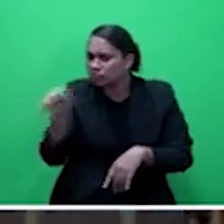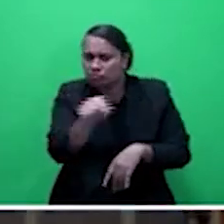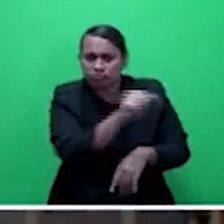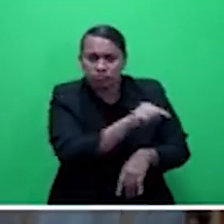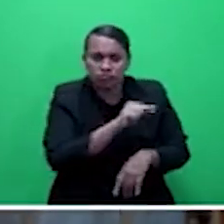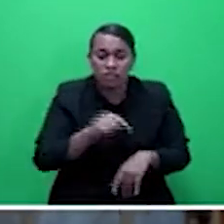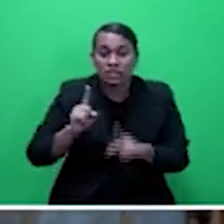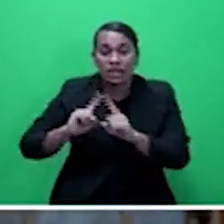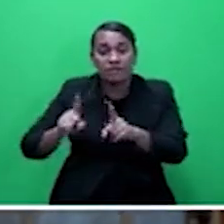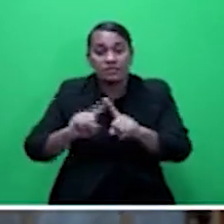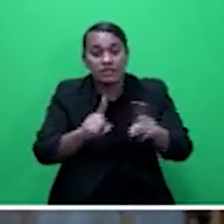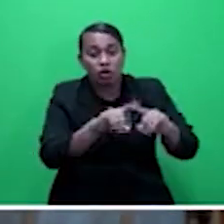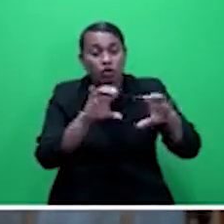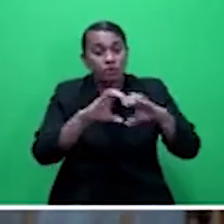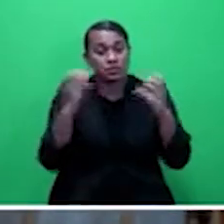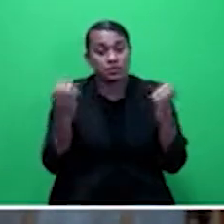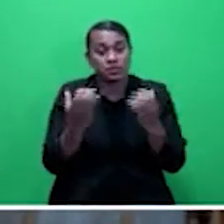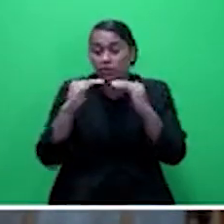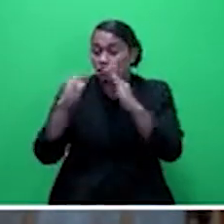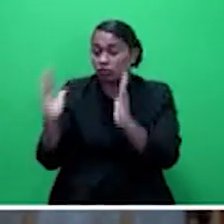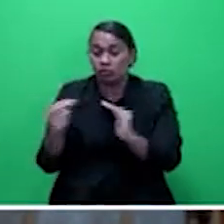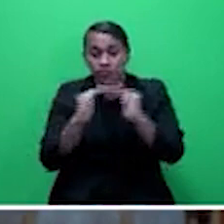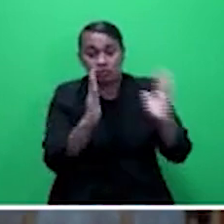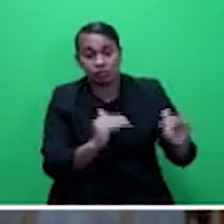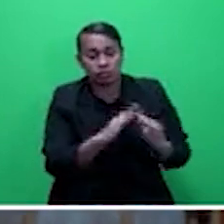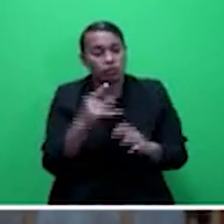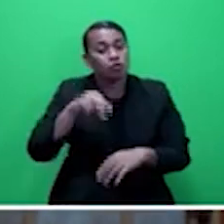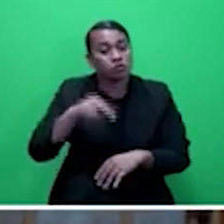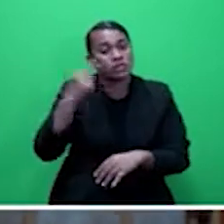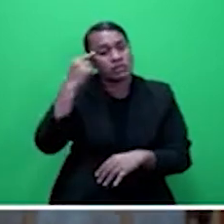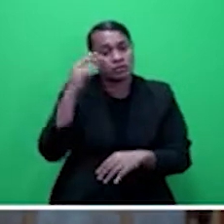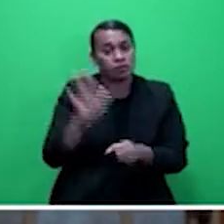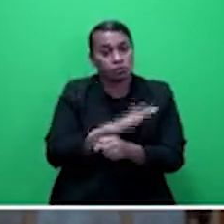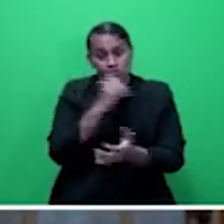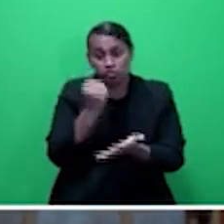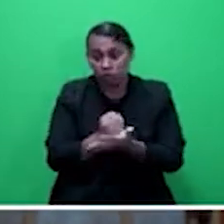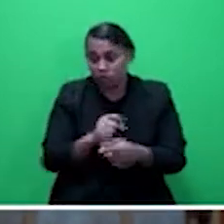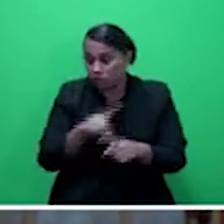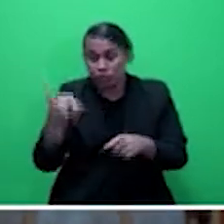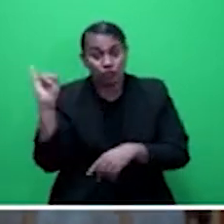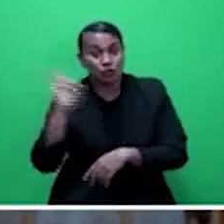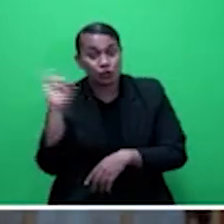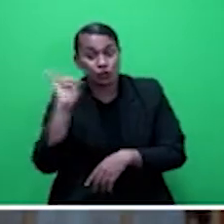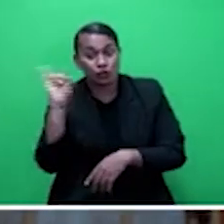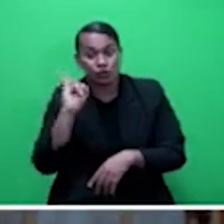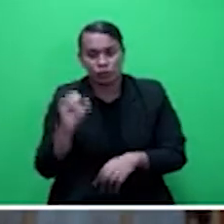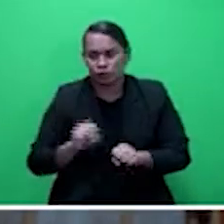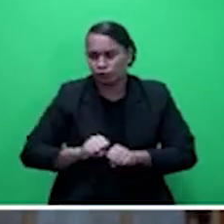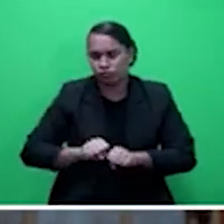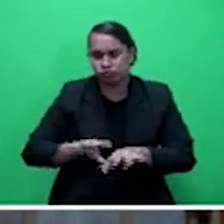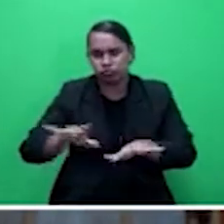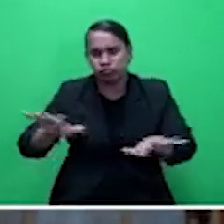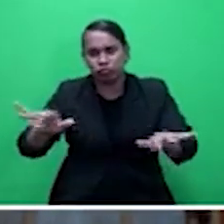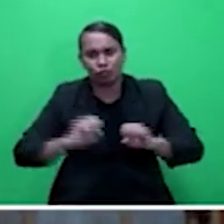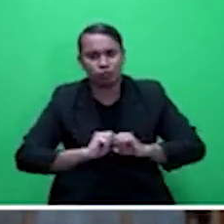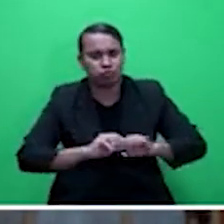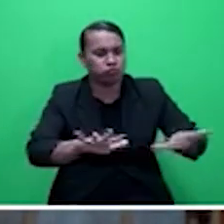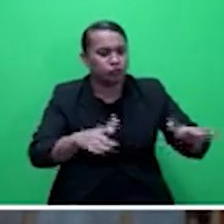the idea there is to ensure that insurance is also spread out across all sectors of the community,